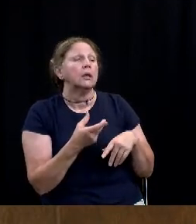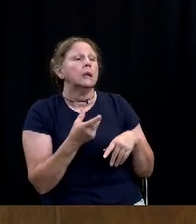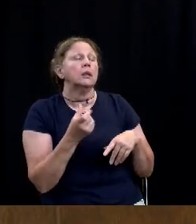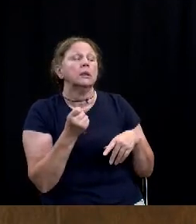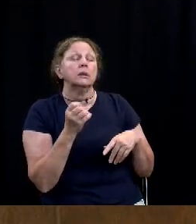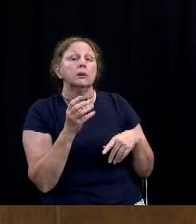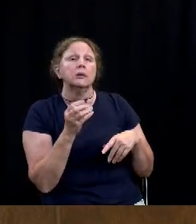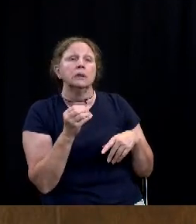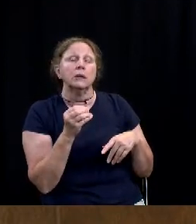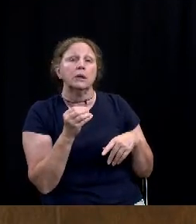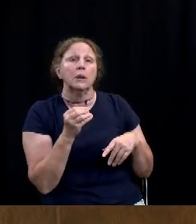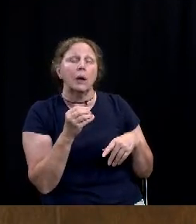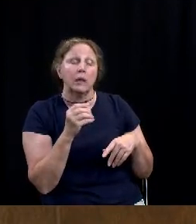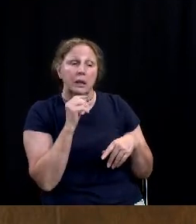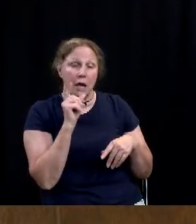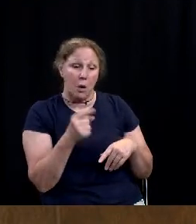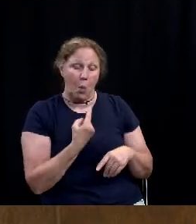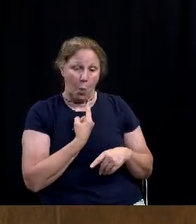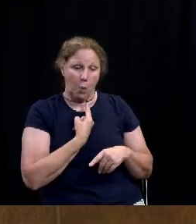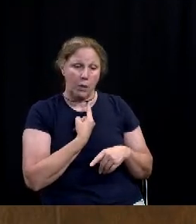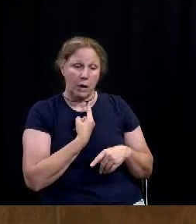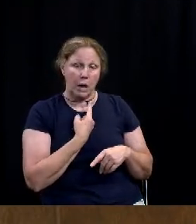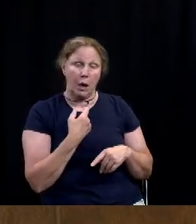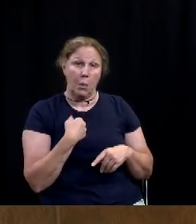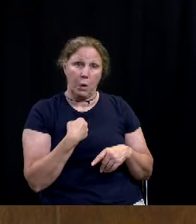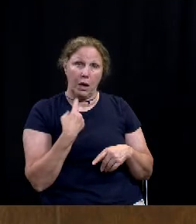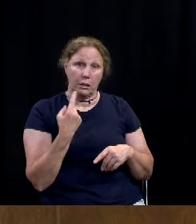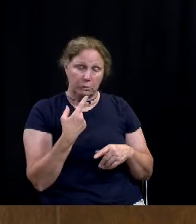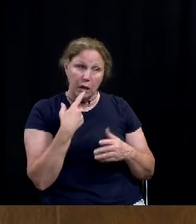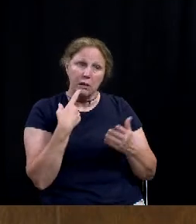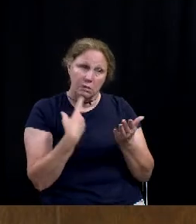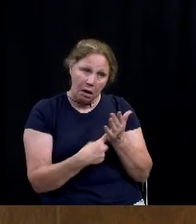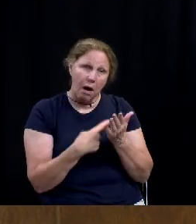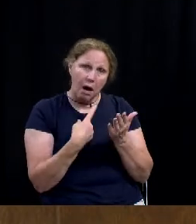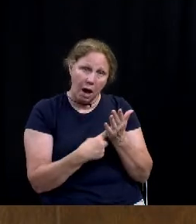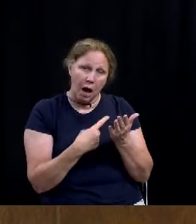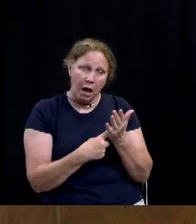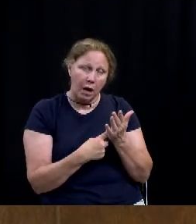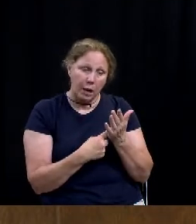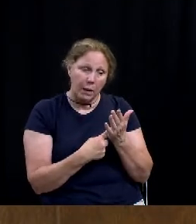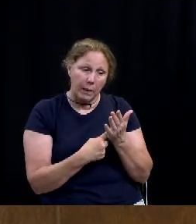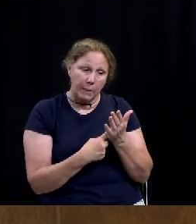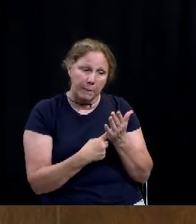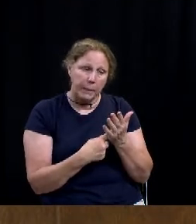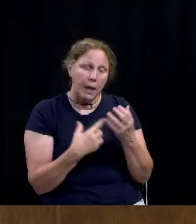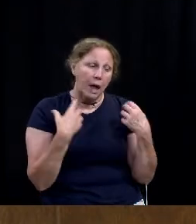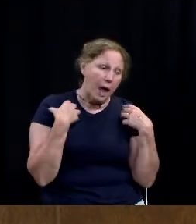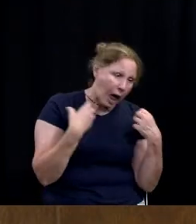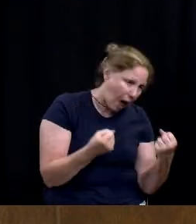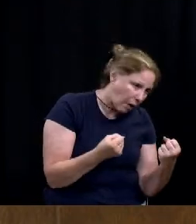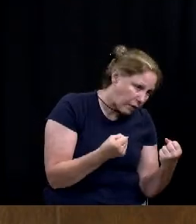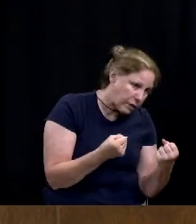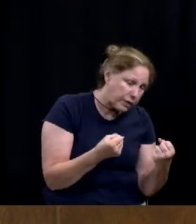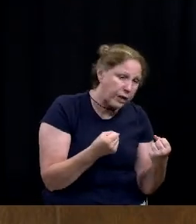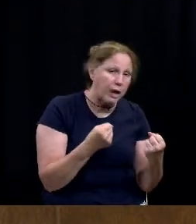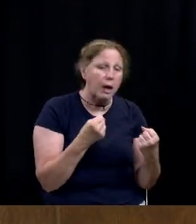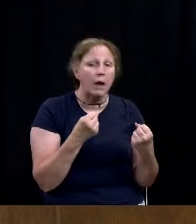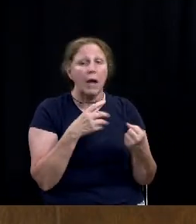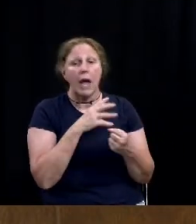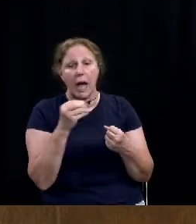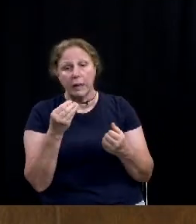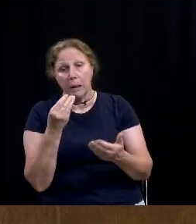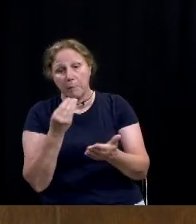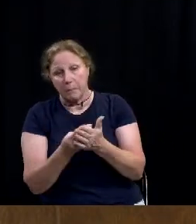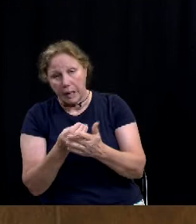not only are we we consistently talk about the health and the economic impact of a pandemic but